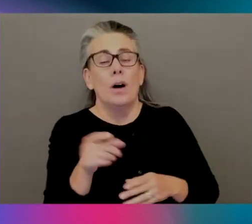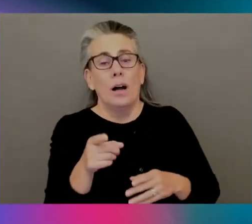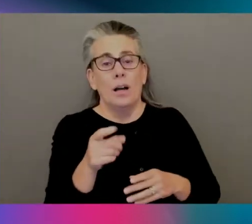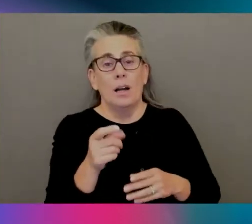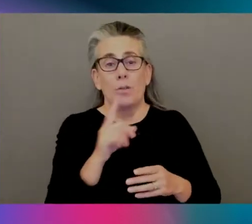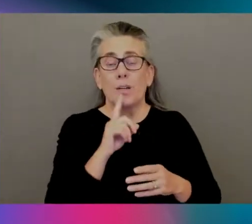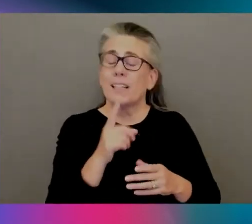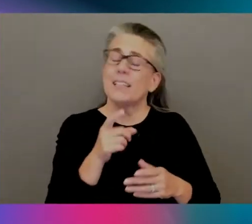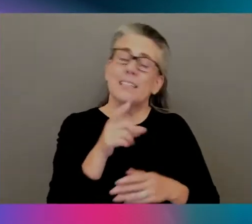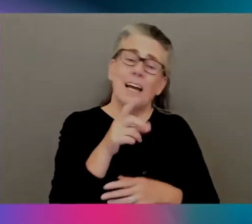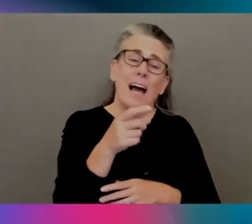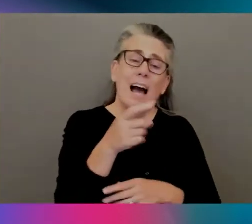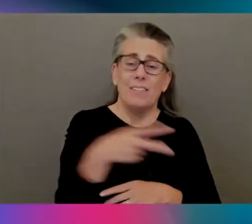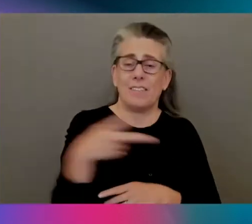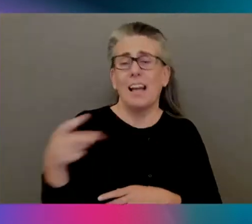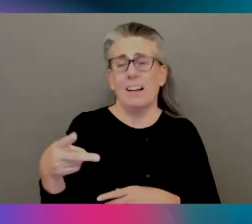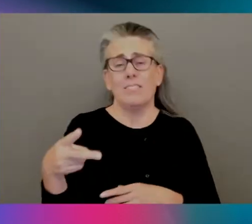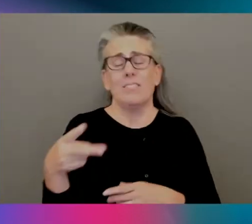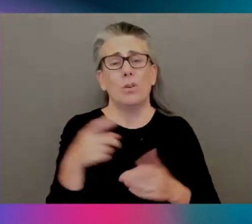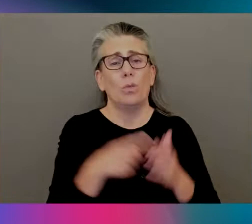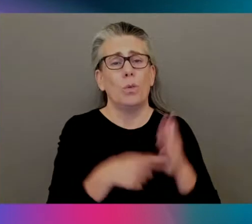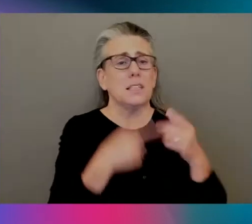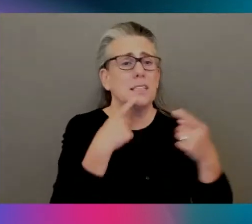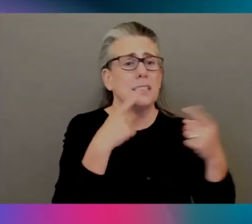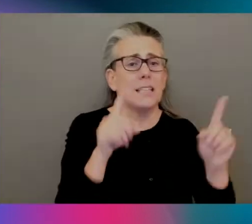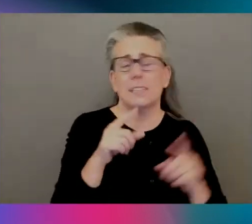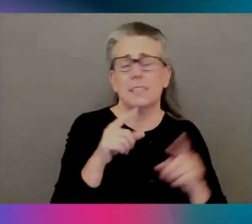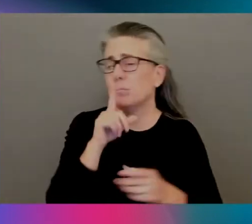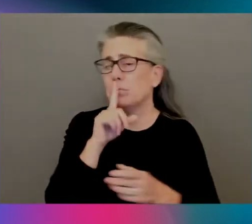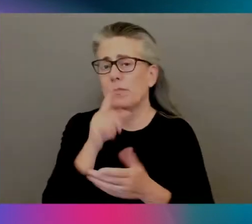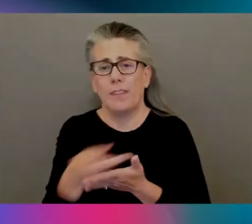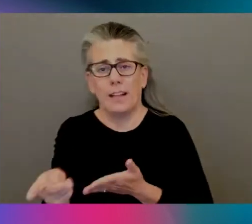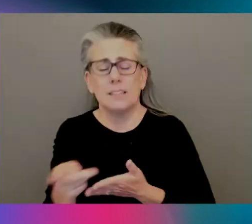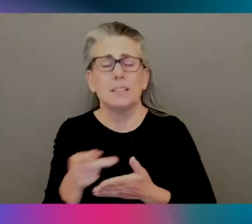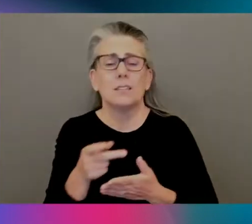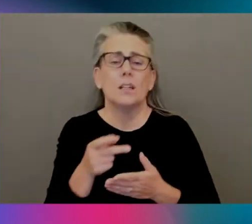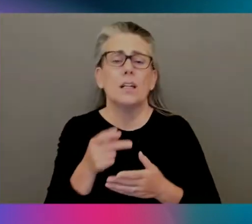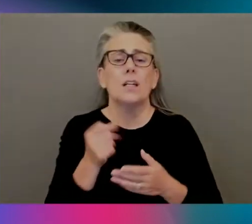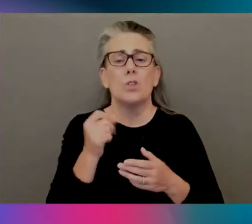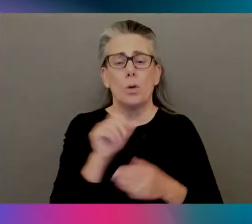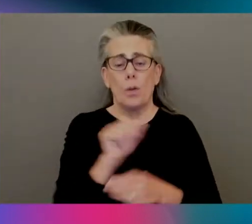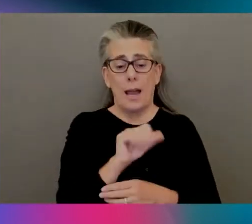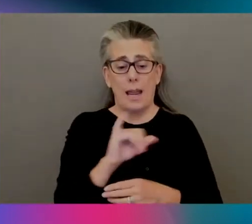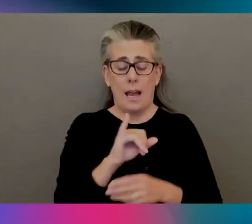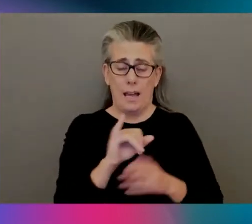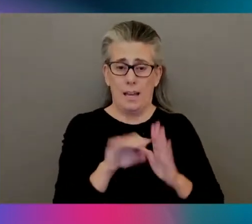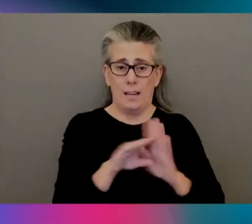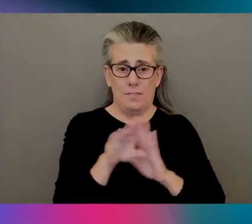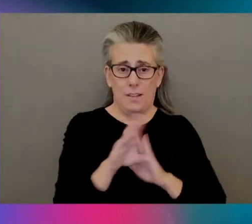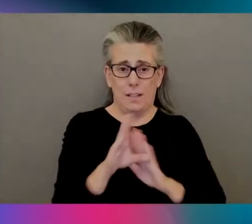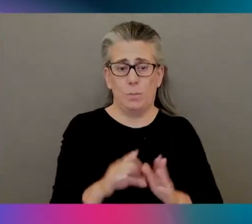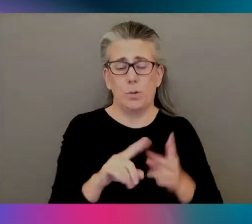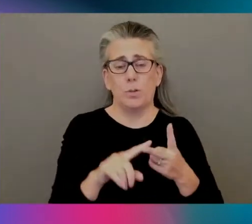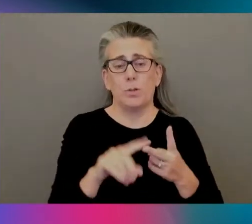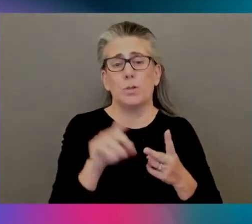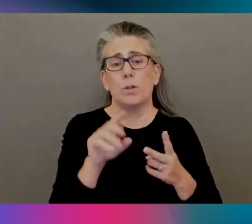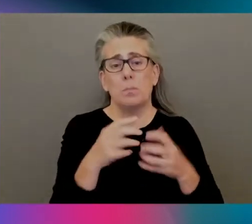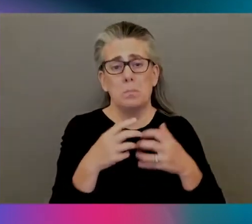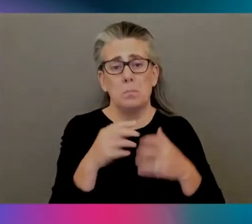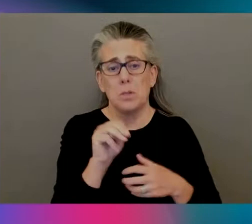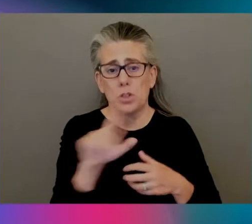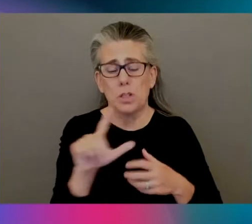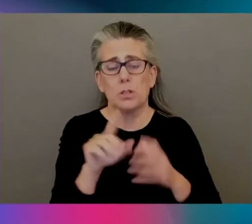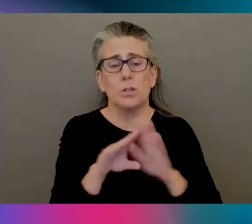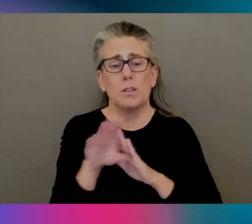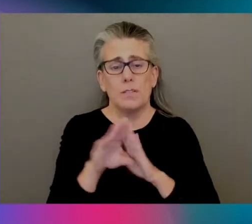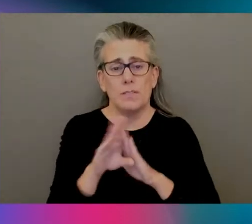somewhere things are breaking down, and we basically see a gulf where, like, AI developers, machine learning developers, data scientists, and if I'm using the wrong title for